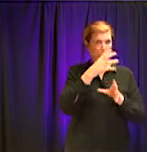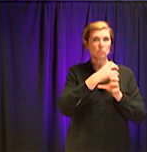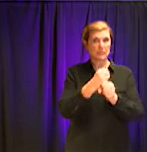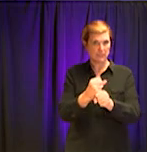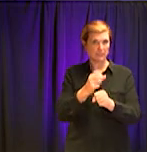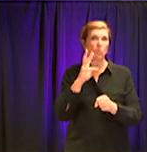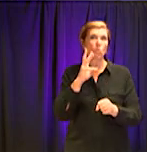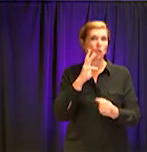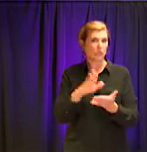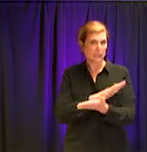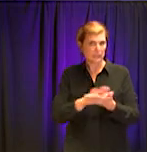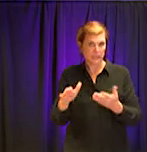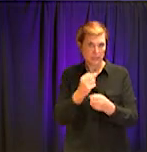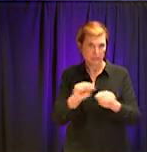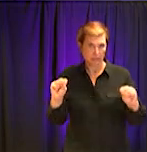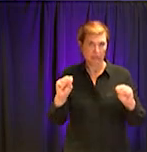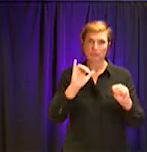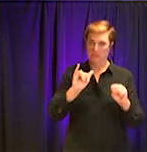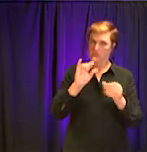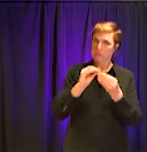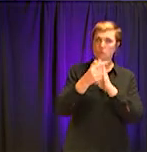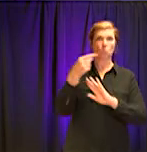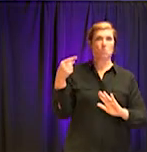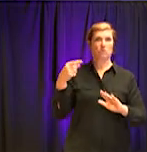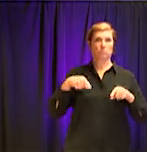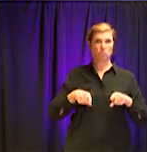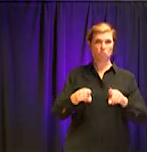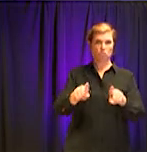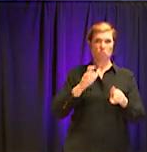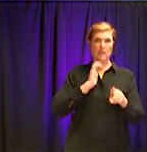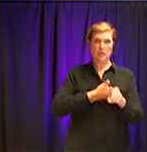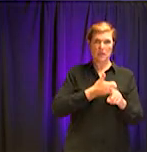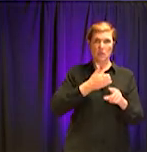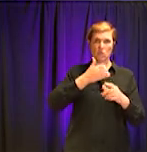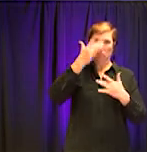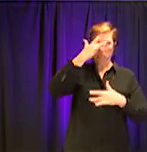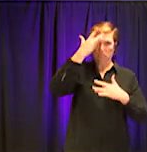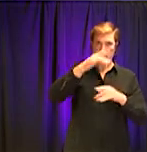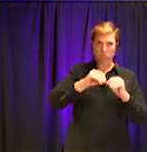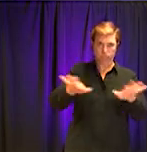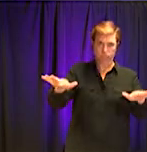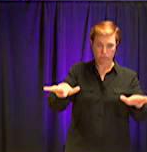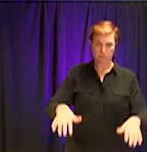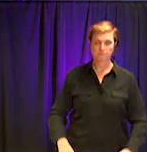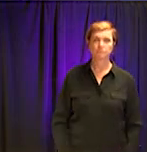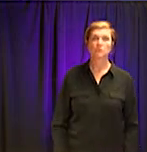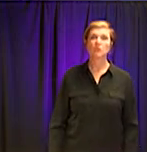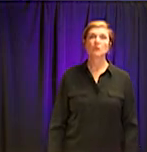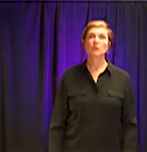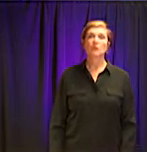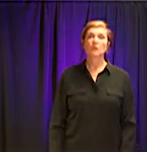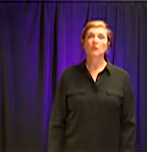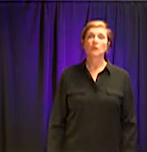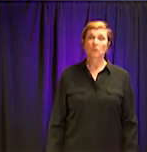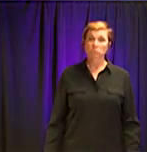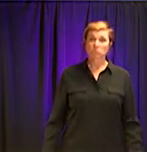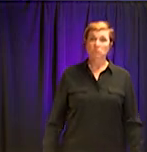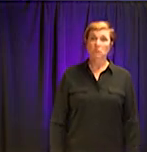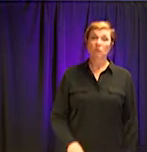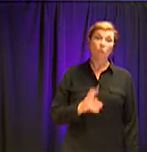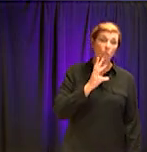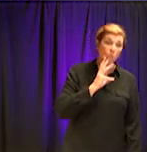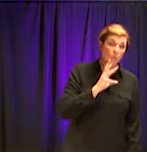be and is our highest priority during this ongoing healthcare crisis. And that, along with public